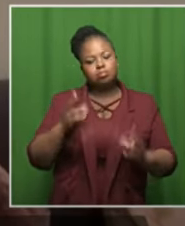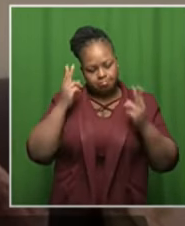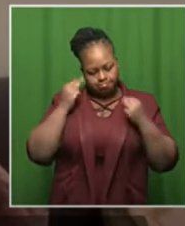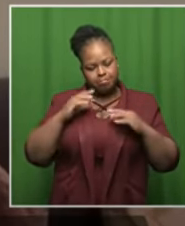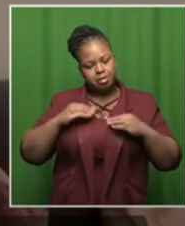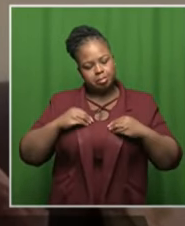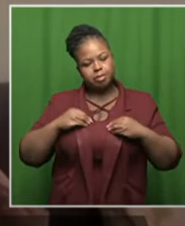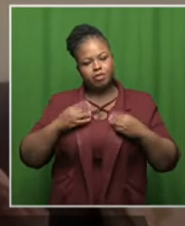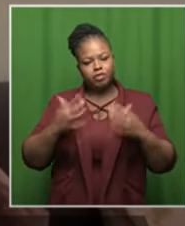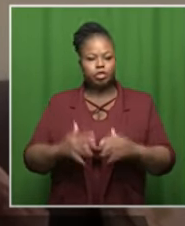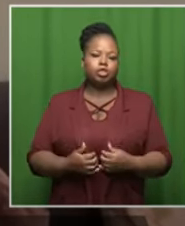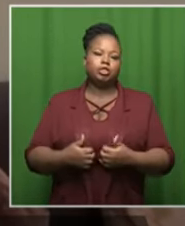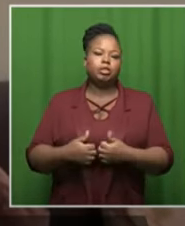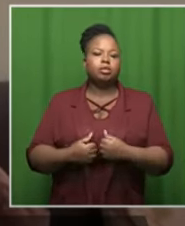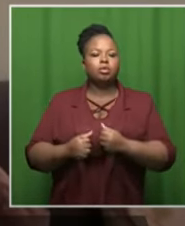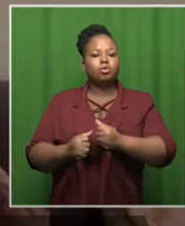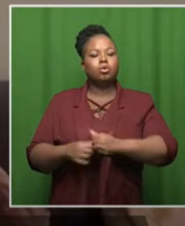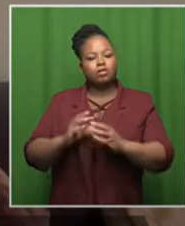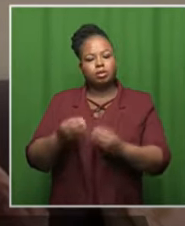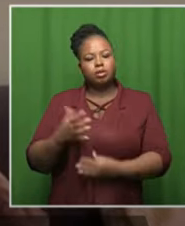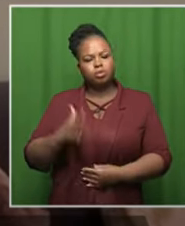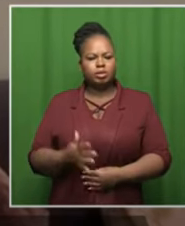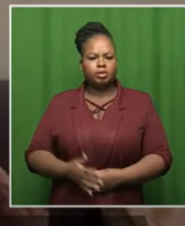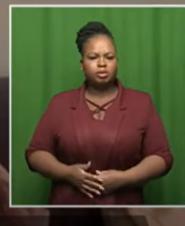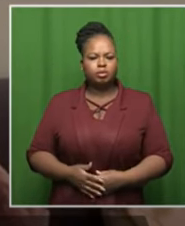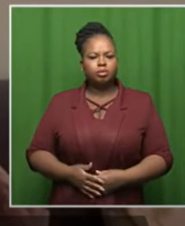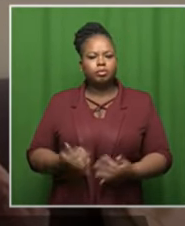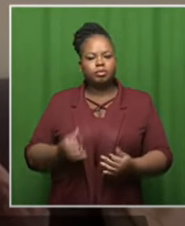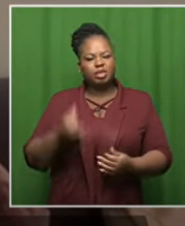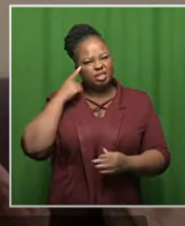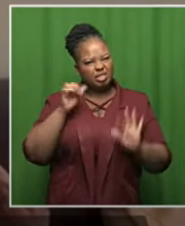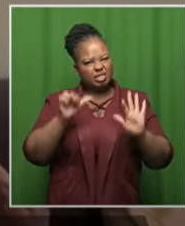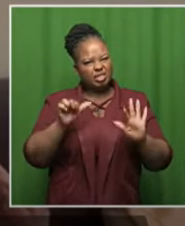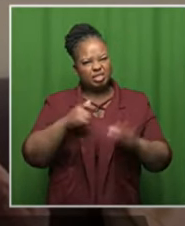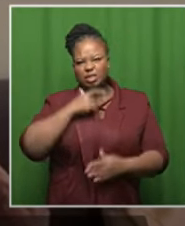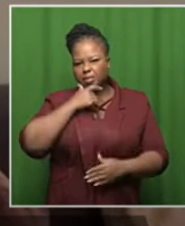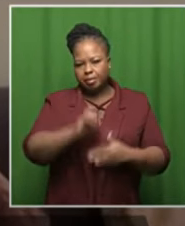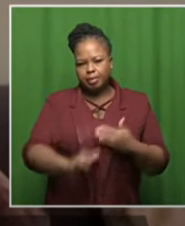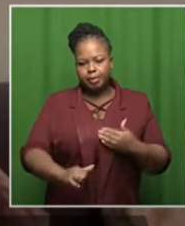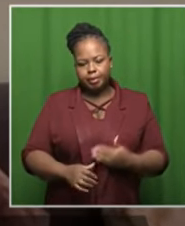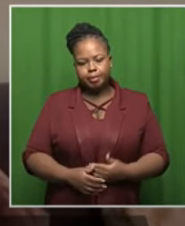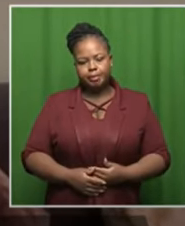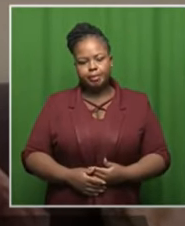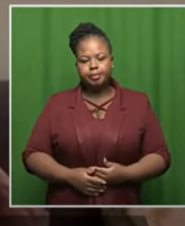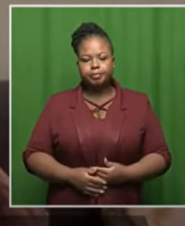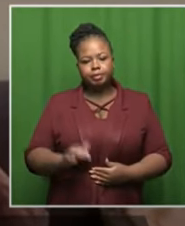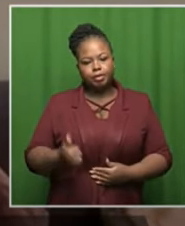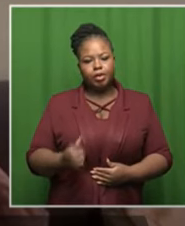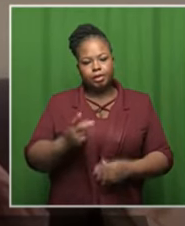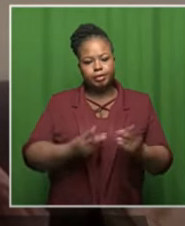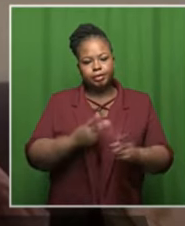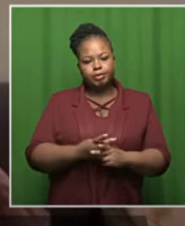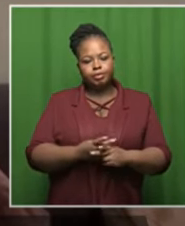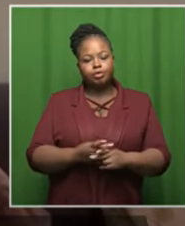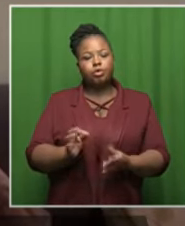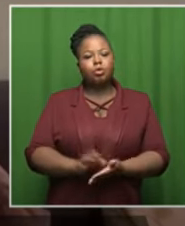minister uh we will give you what you're asking us for we have until i think the 6th of december and then we're putting it again to a